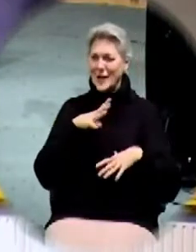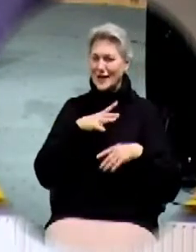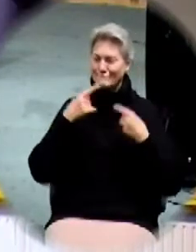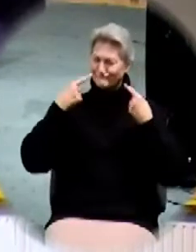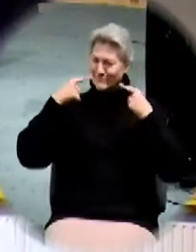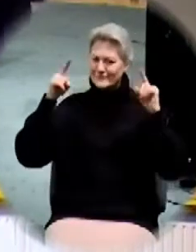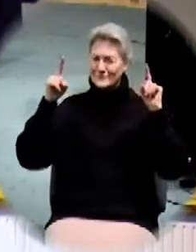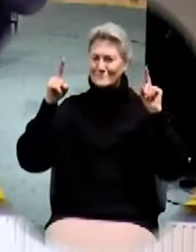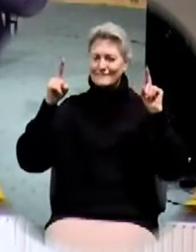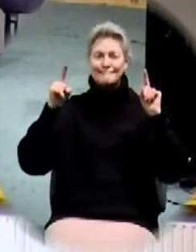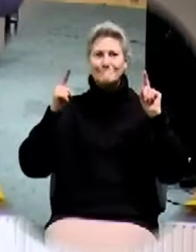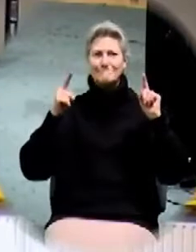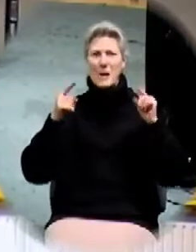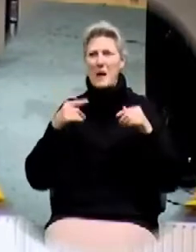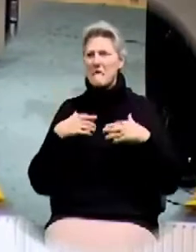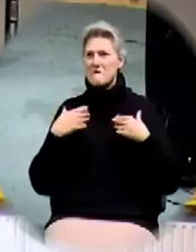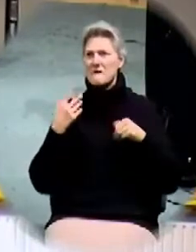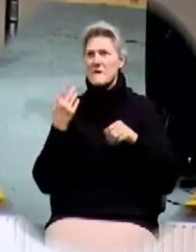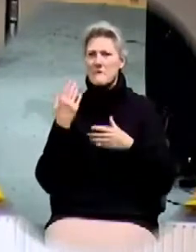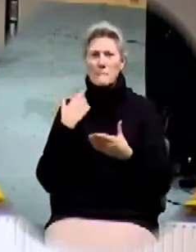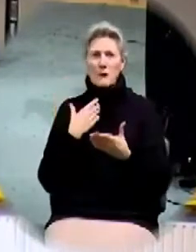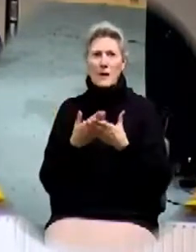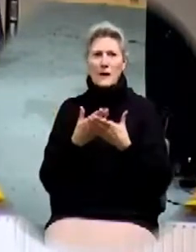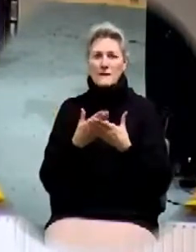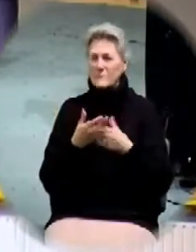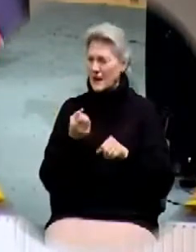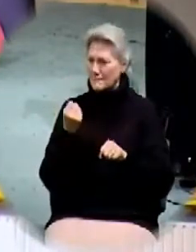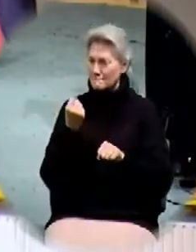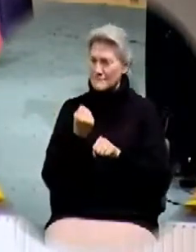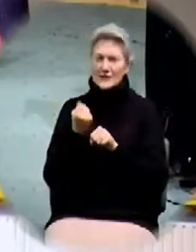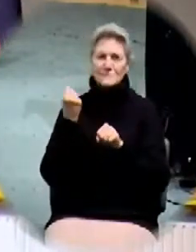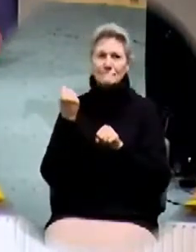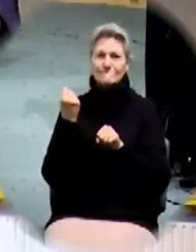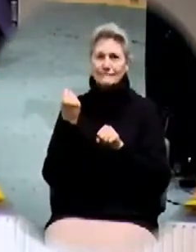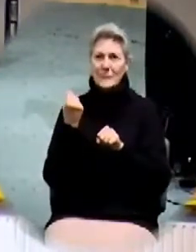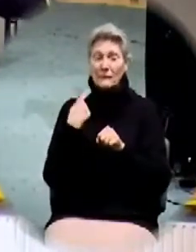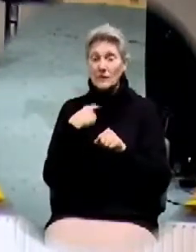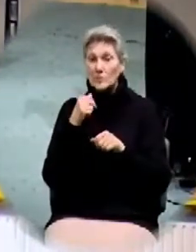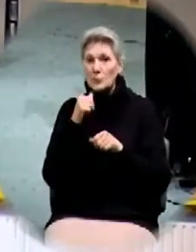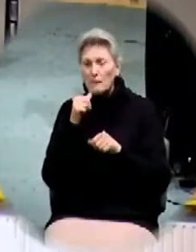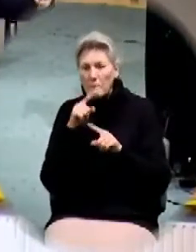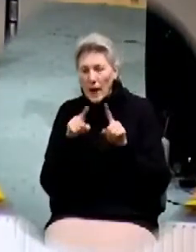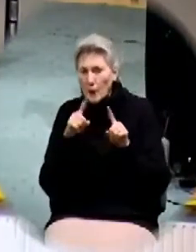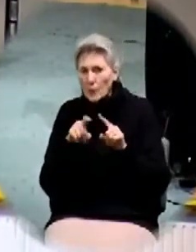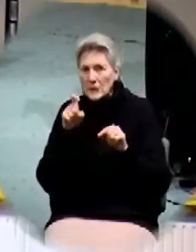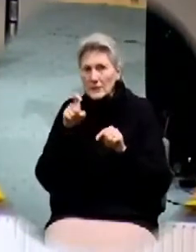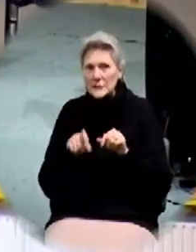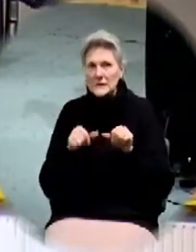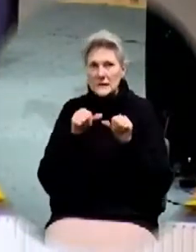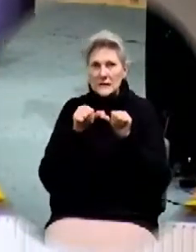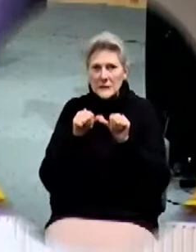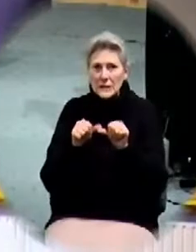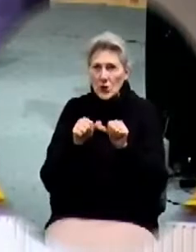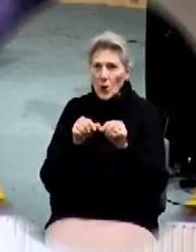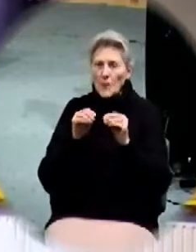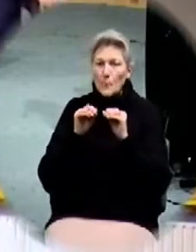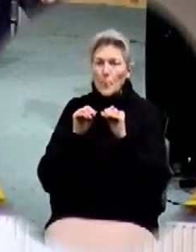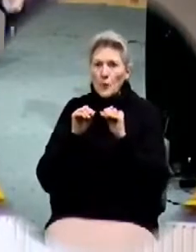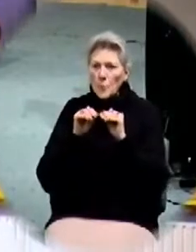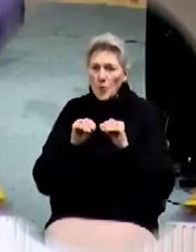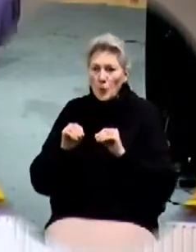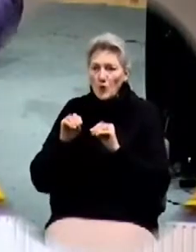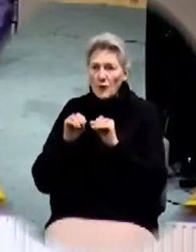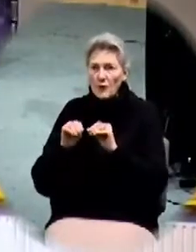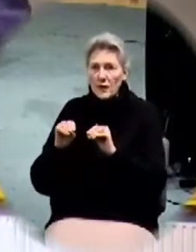If you don't stay moving toward God inertia will set in and you will sit and park yourself at a